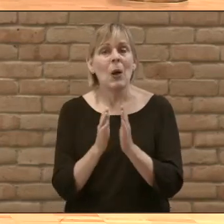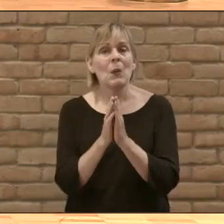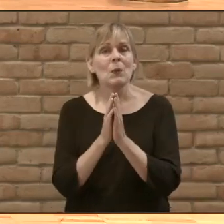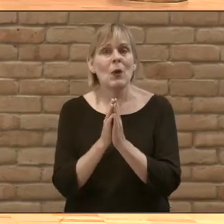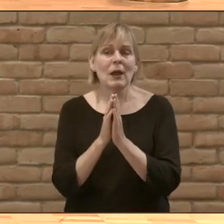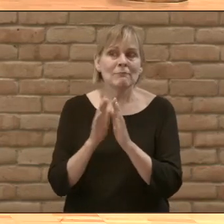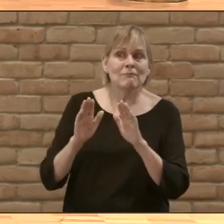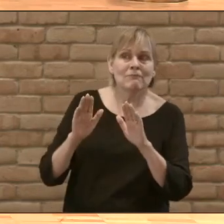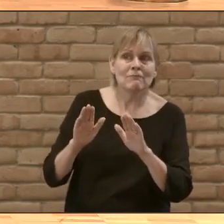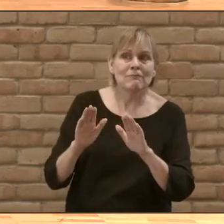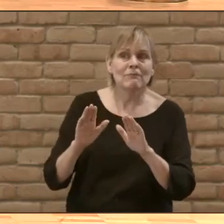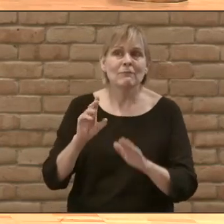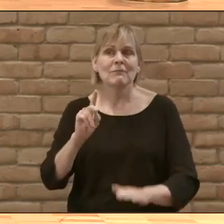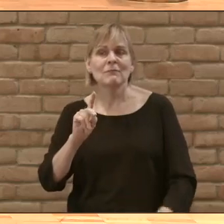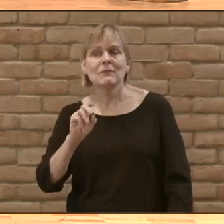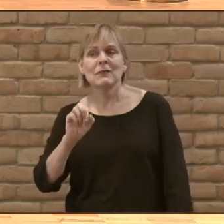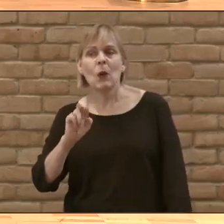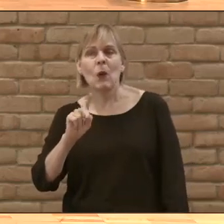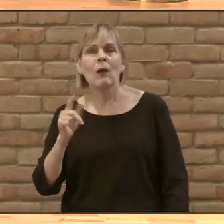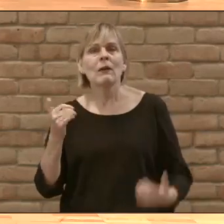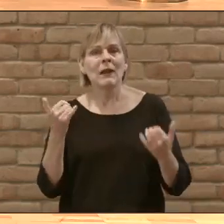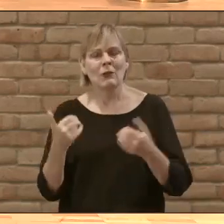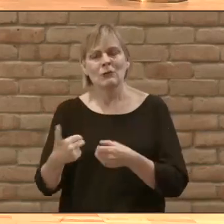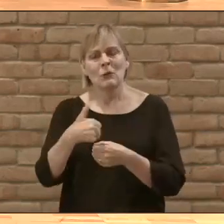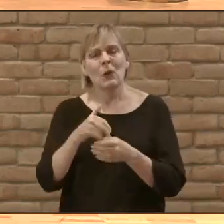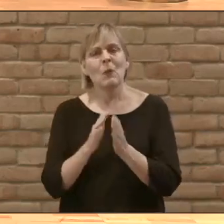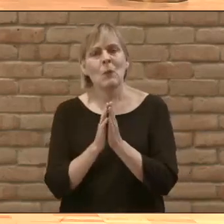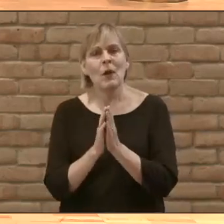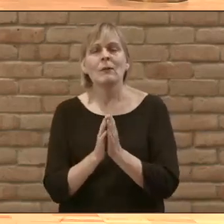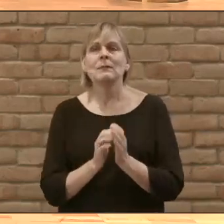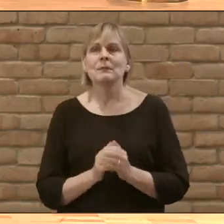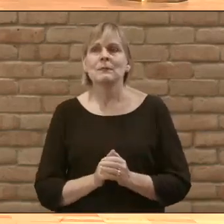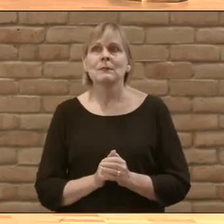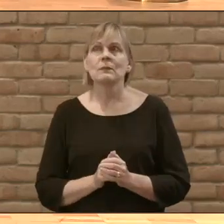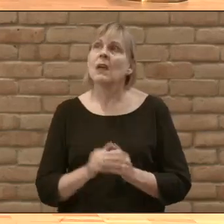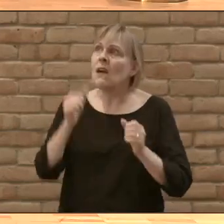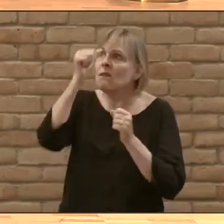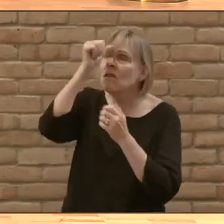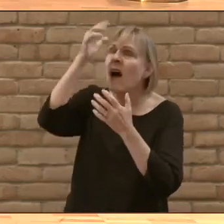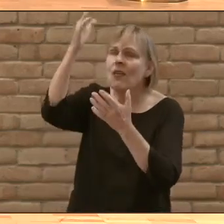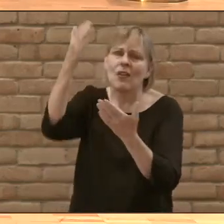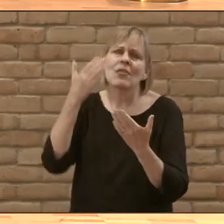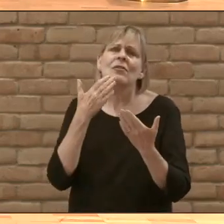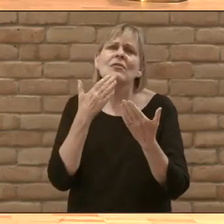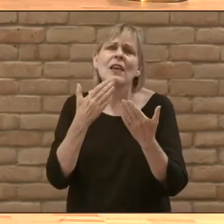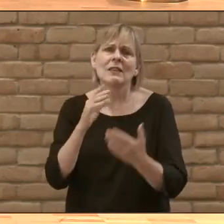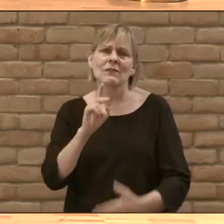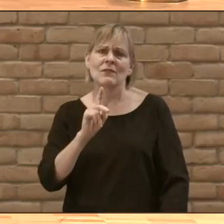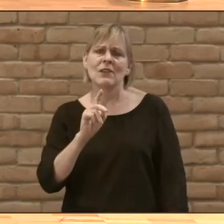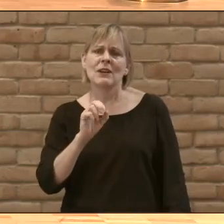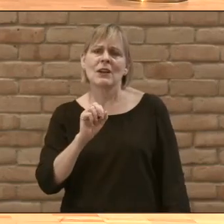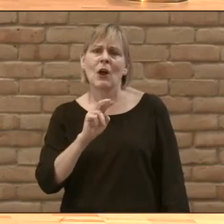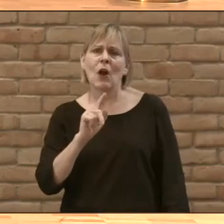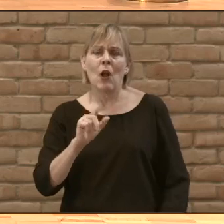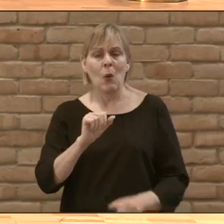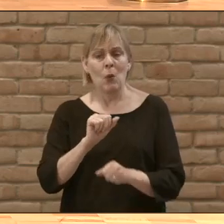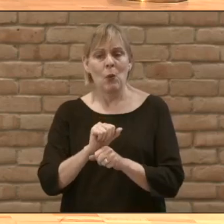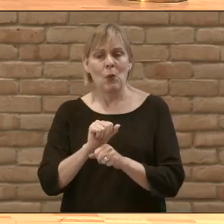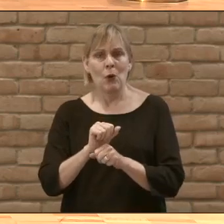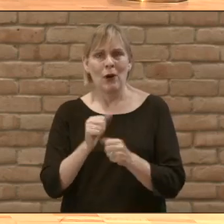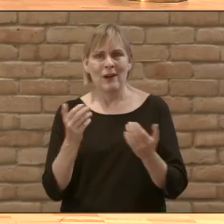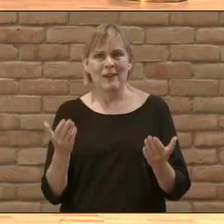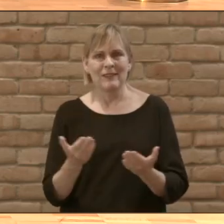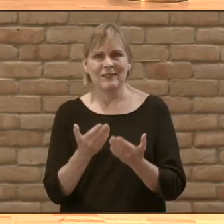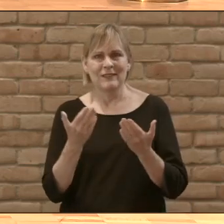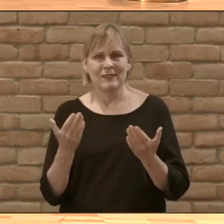at this point. So let's join together in prayer. Father, thanks for Carl, a partner in ministry